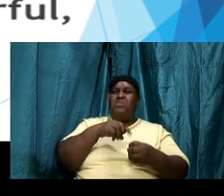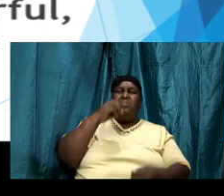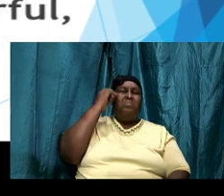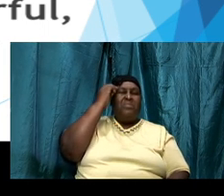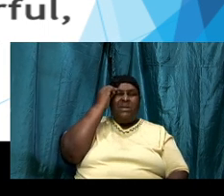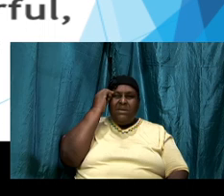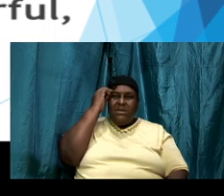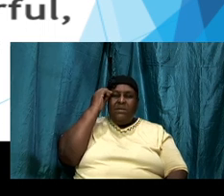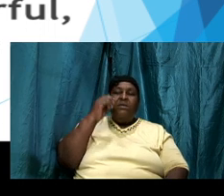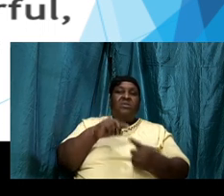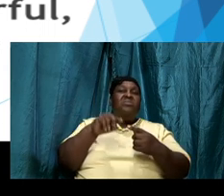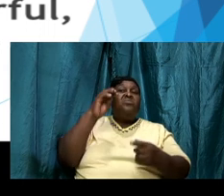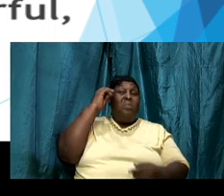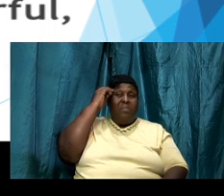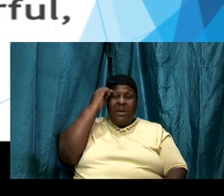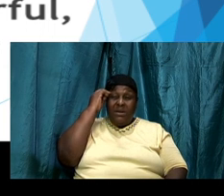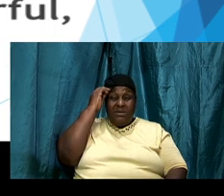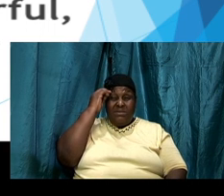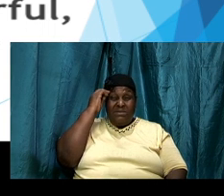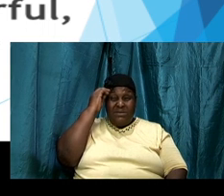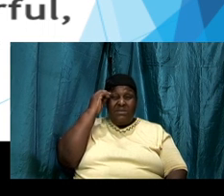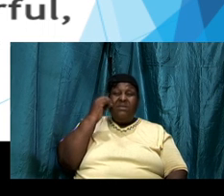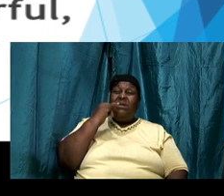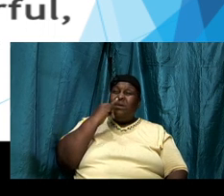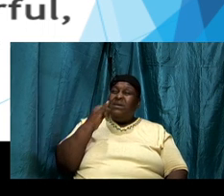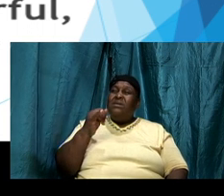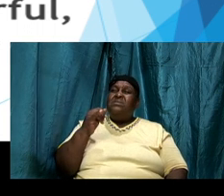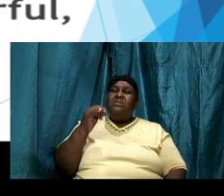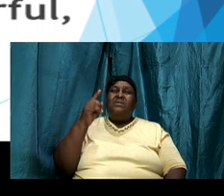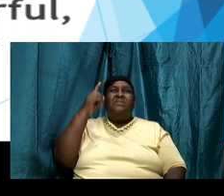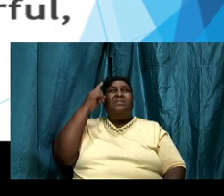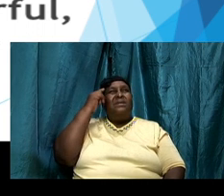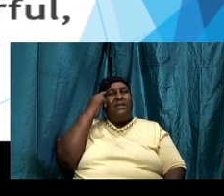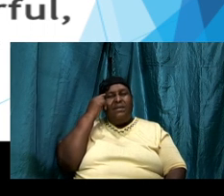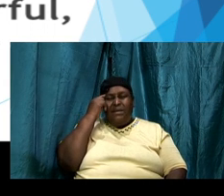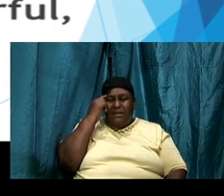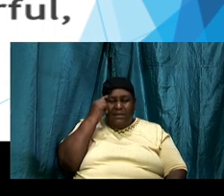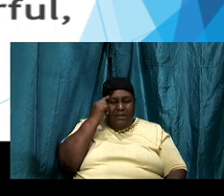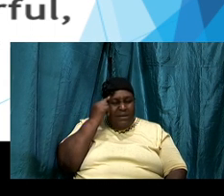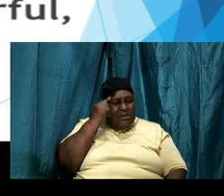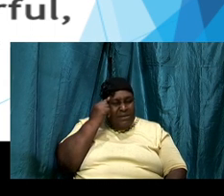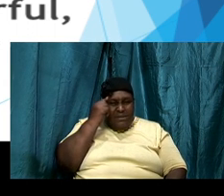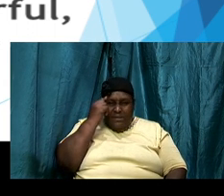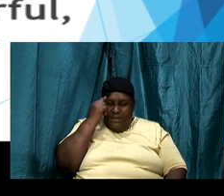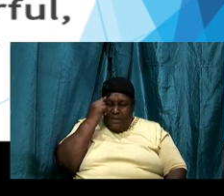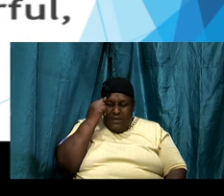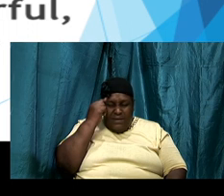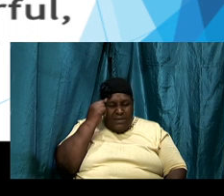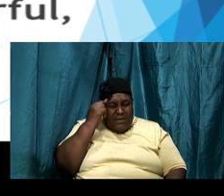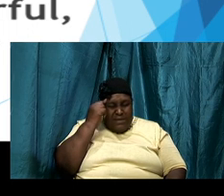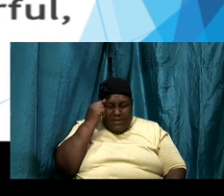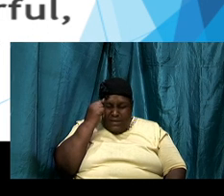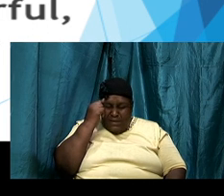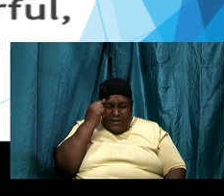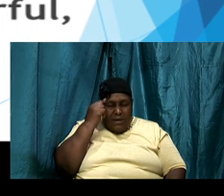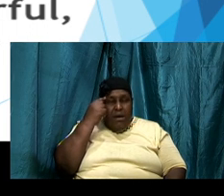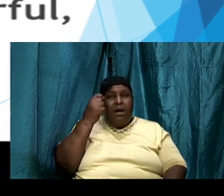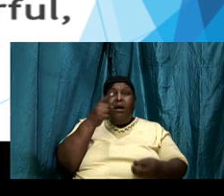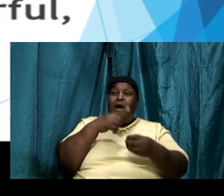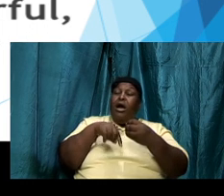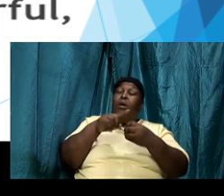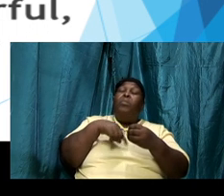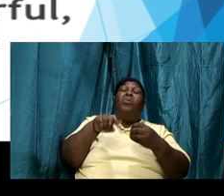to meditate is to think deeply about what God